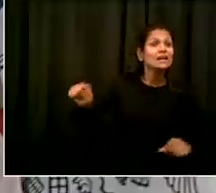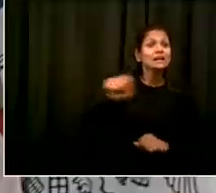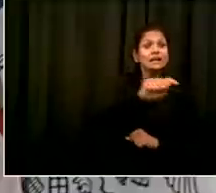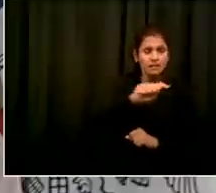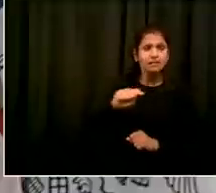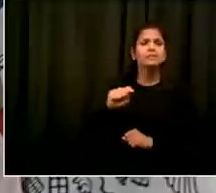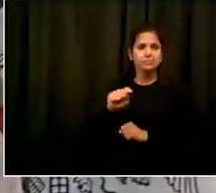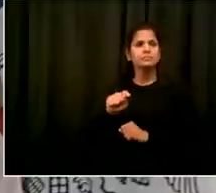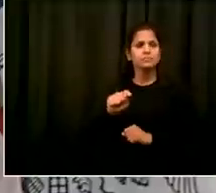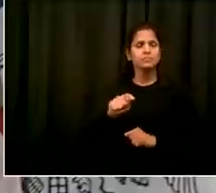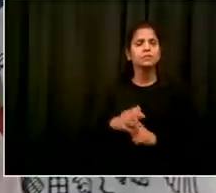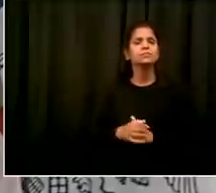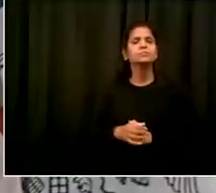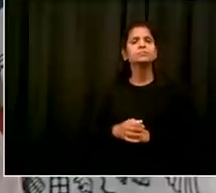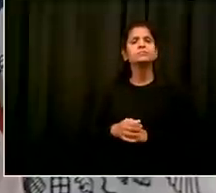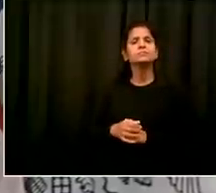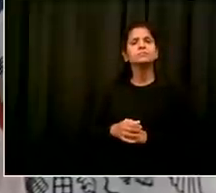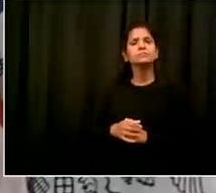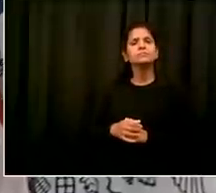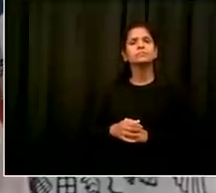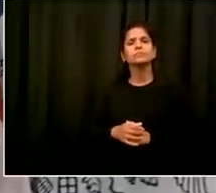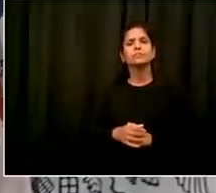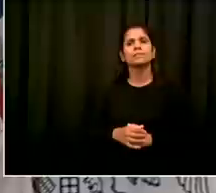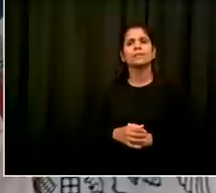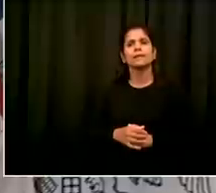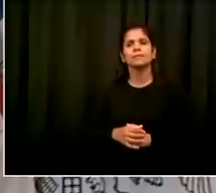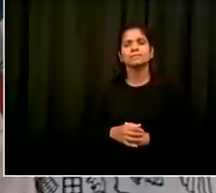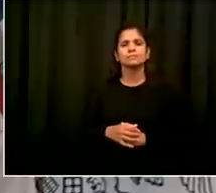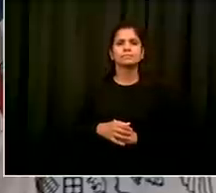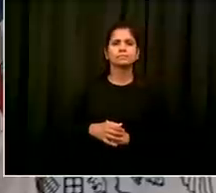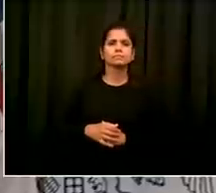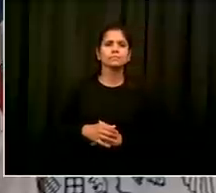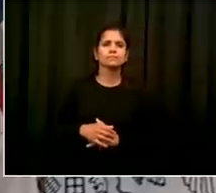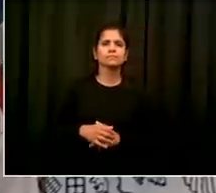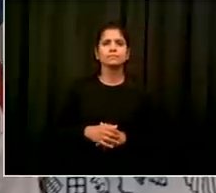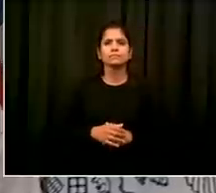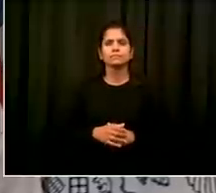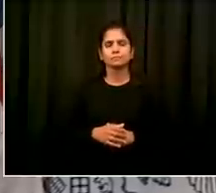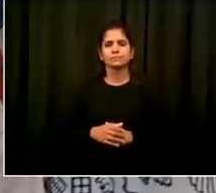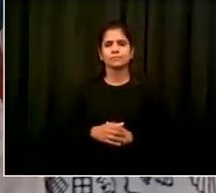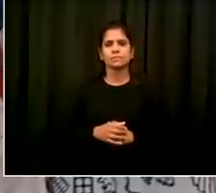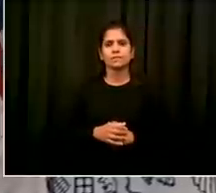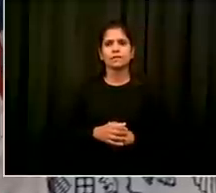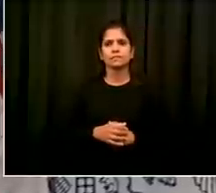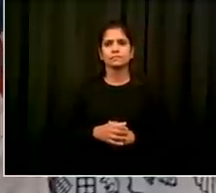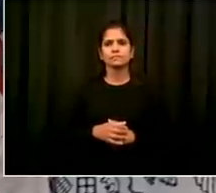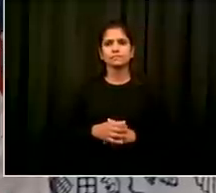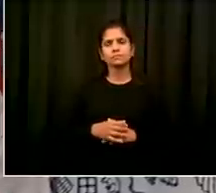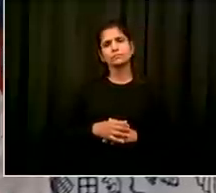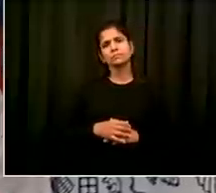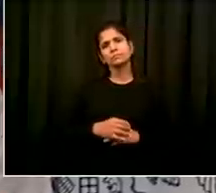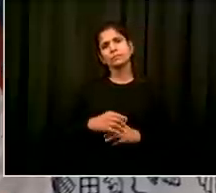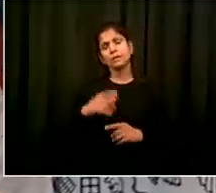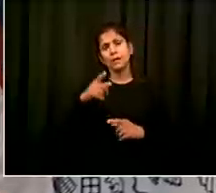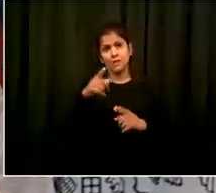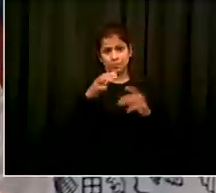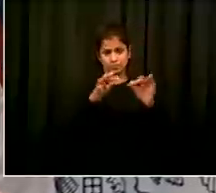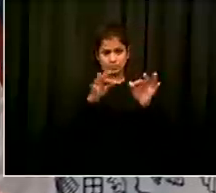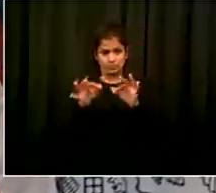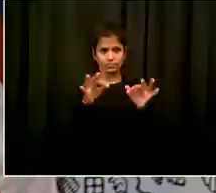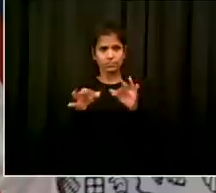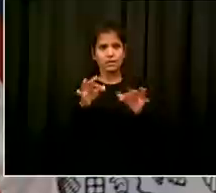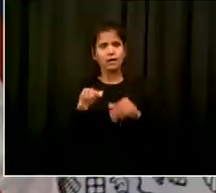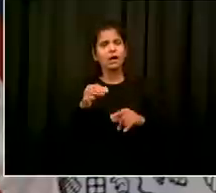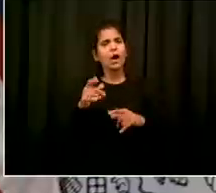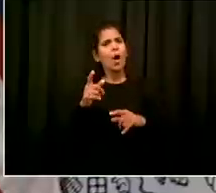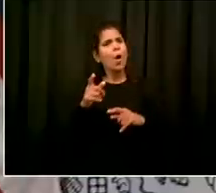start right around the time that school itself is starting can you tell us any more about how that's going to work how are you going to be choosing people